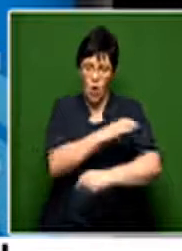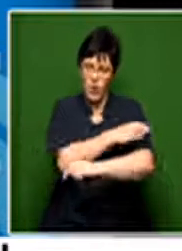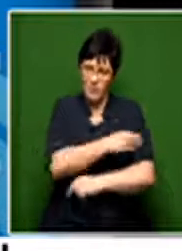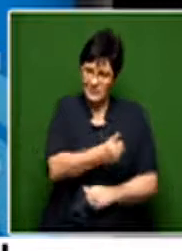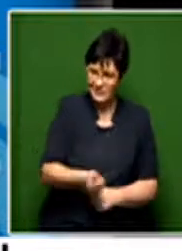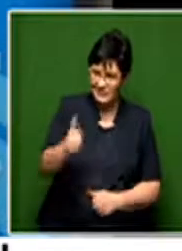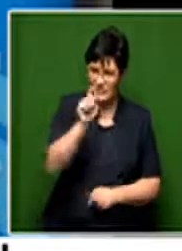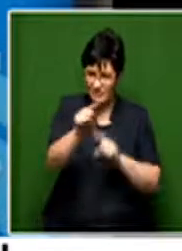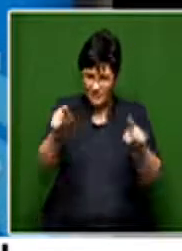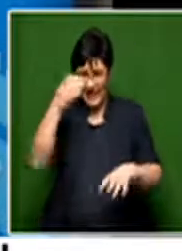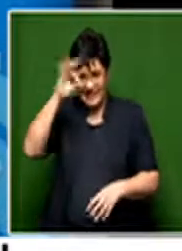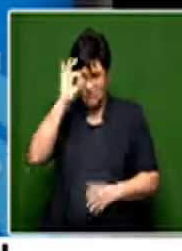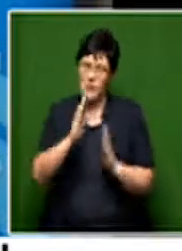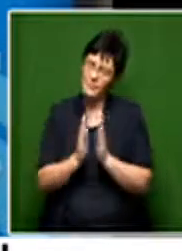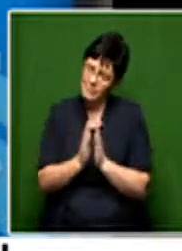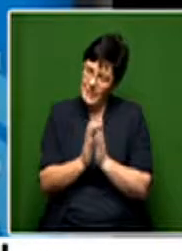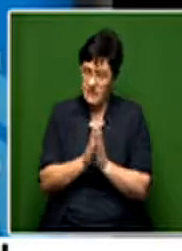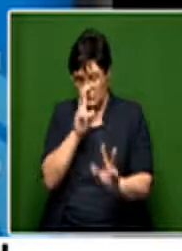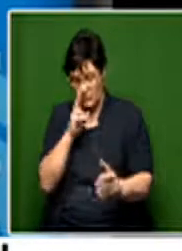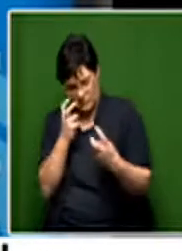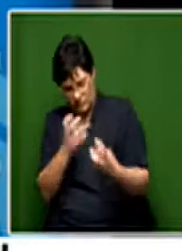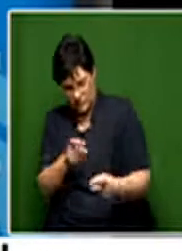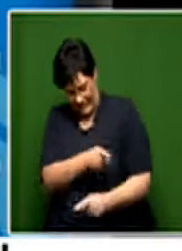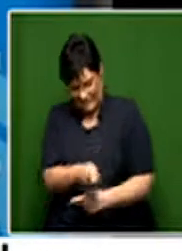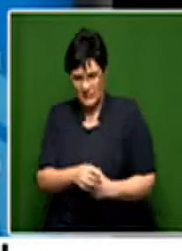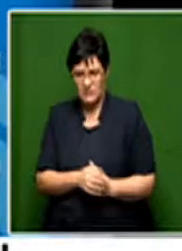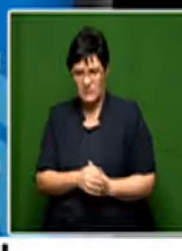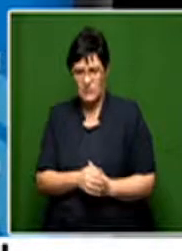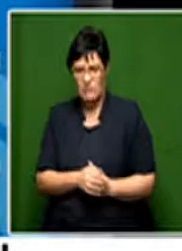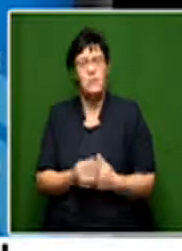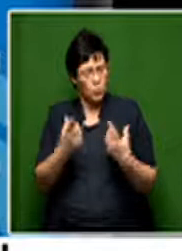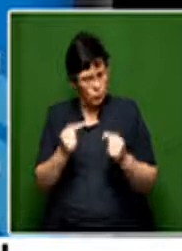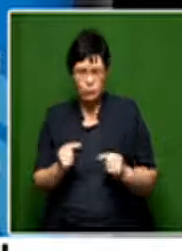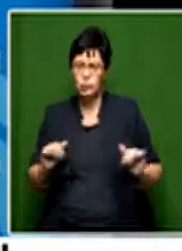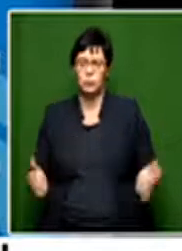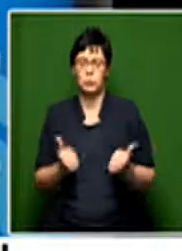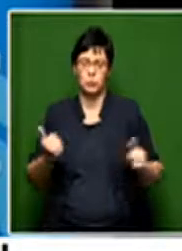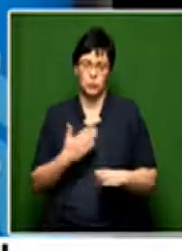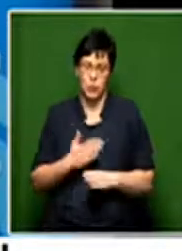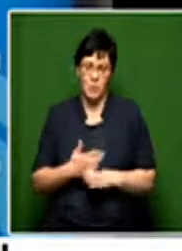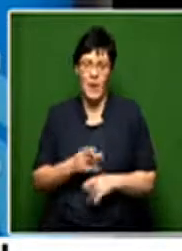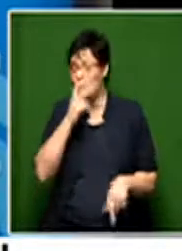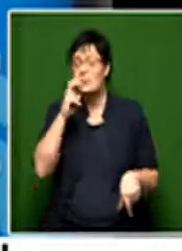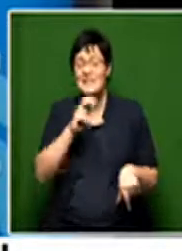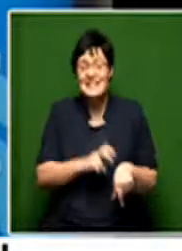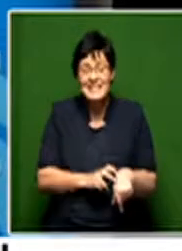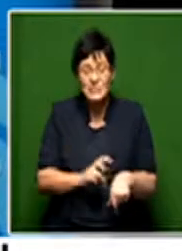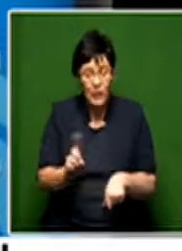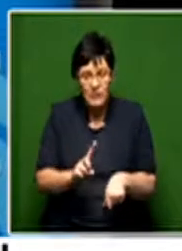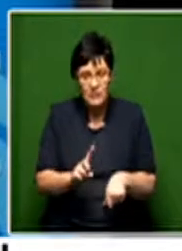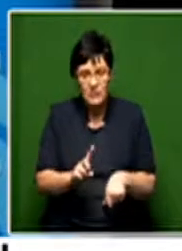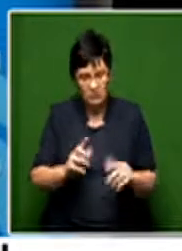respective states to please pay attention to this. And they have been doing a great job. We only need to